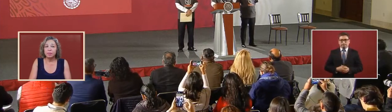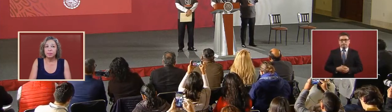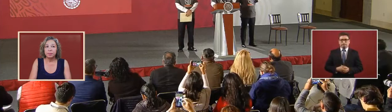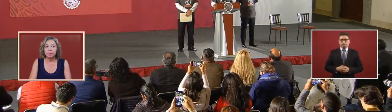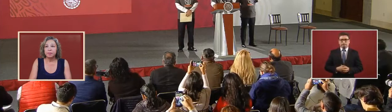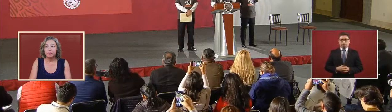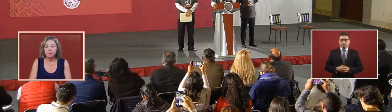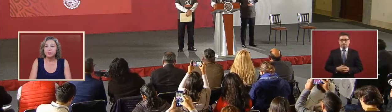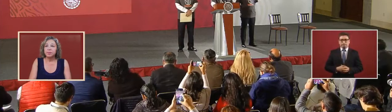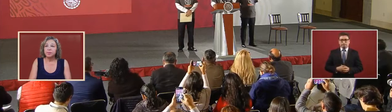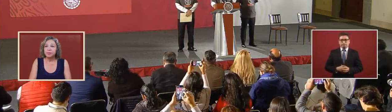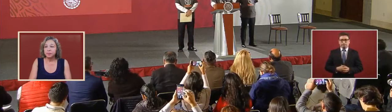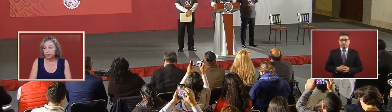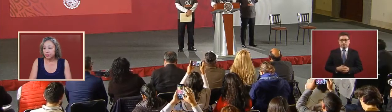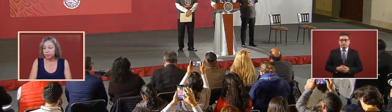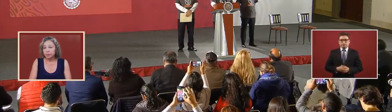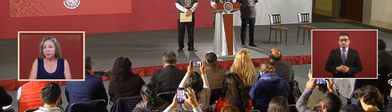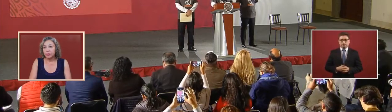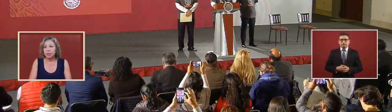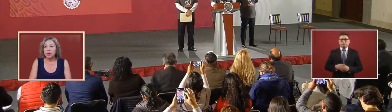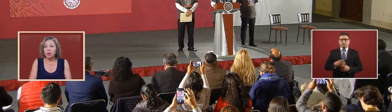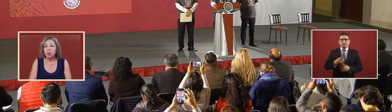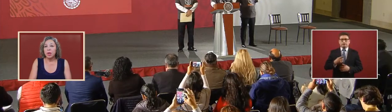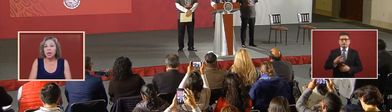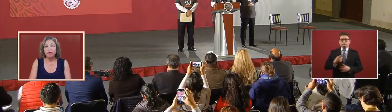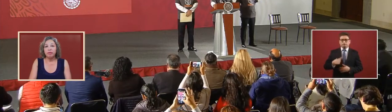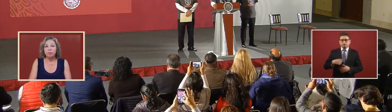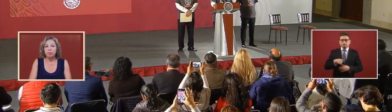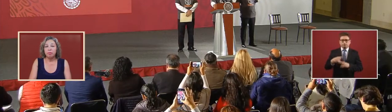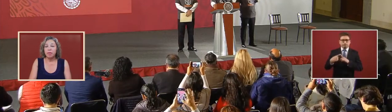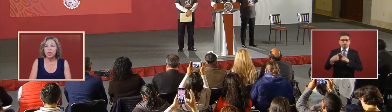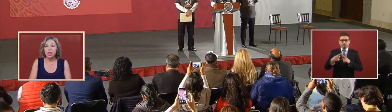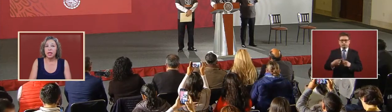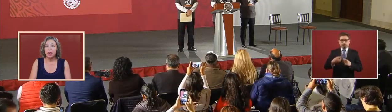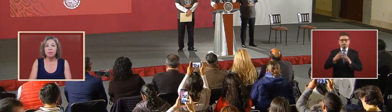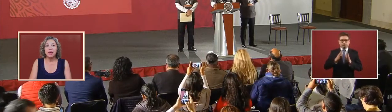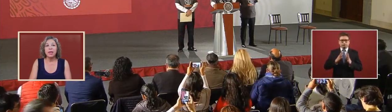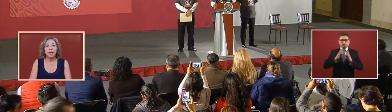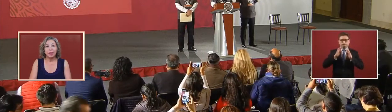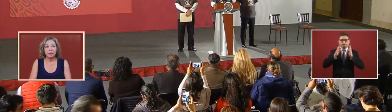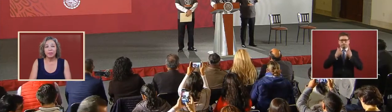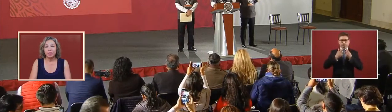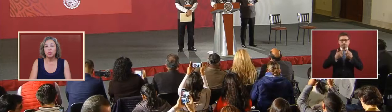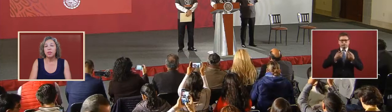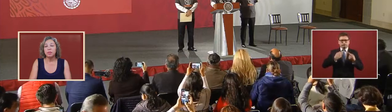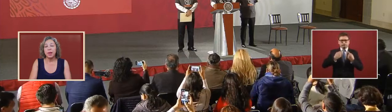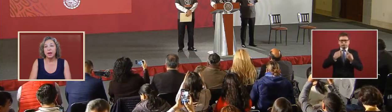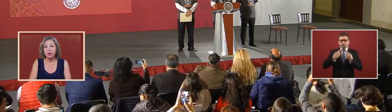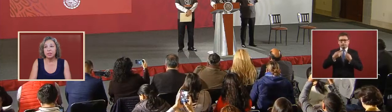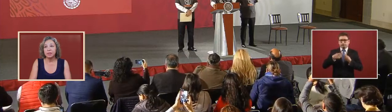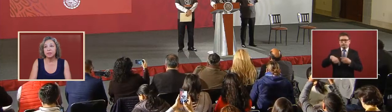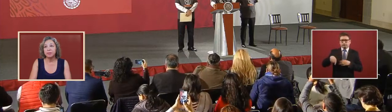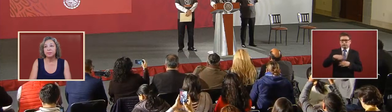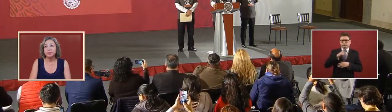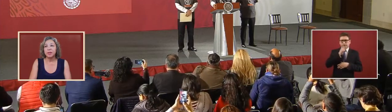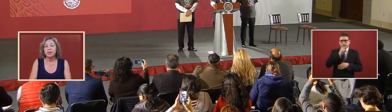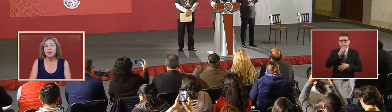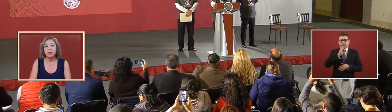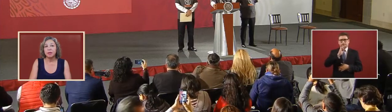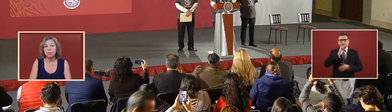we have been in a meeting with the parents